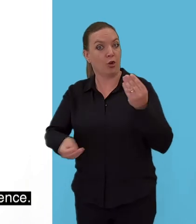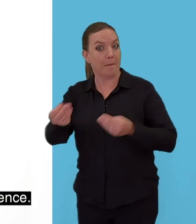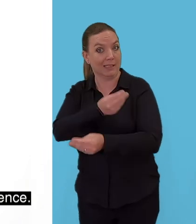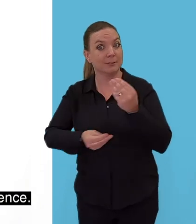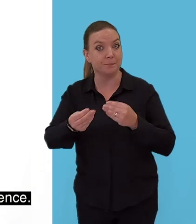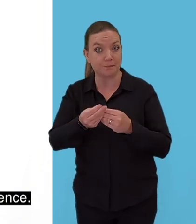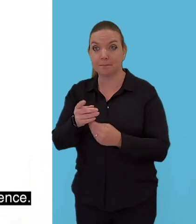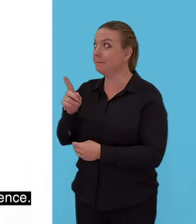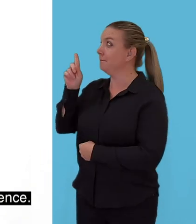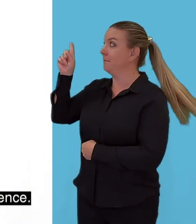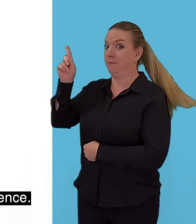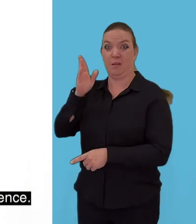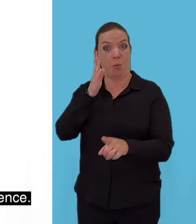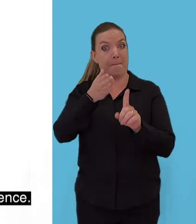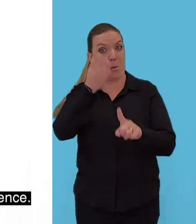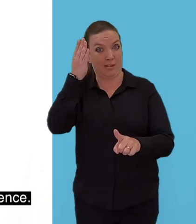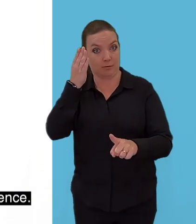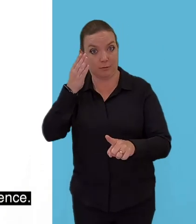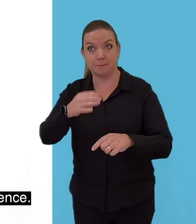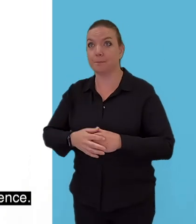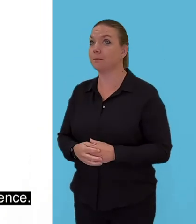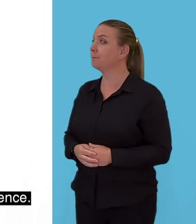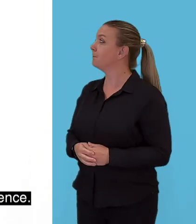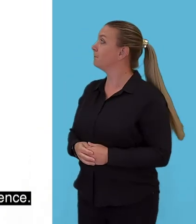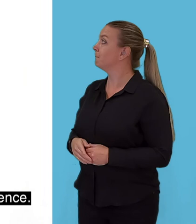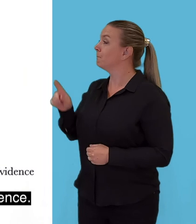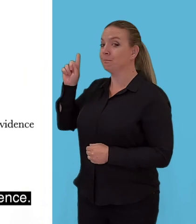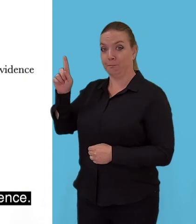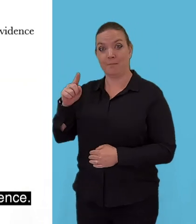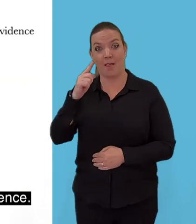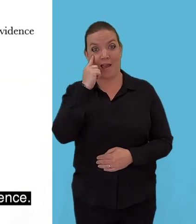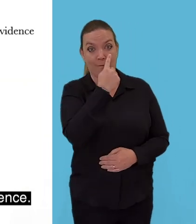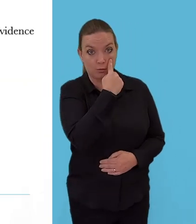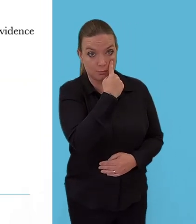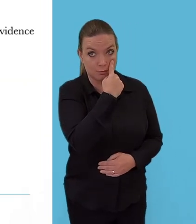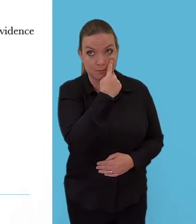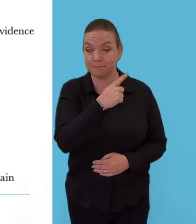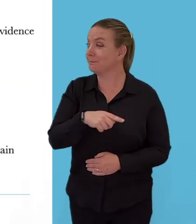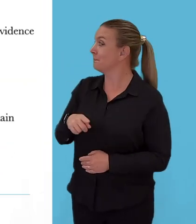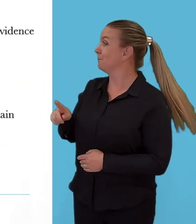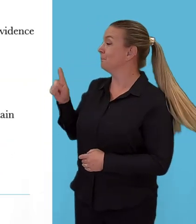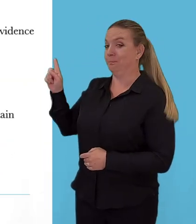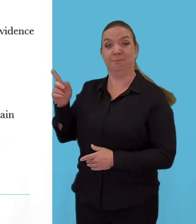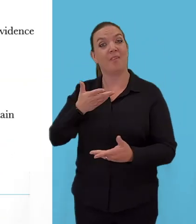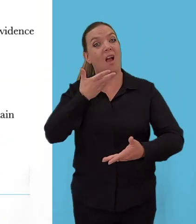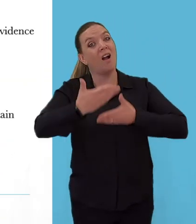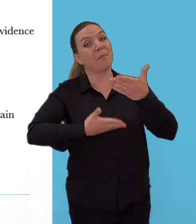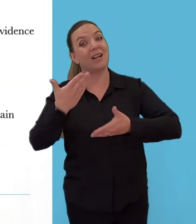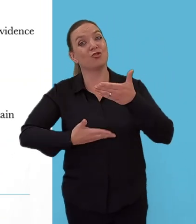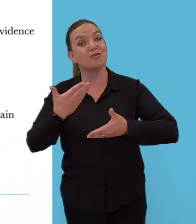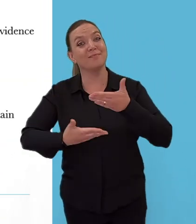Once again, there is a point, evidence and explanation.